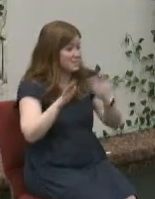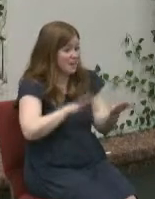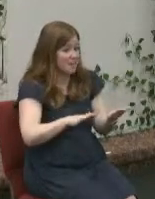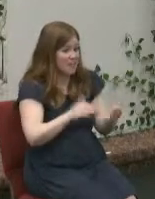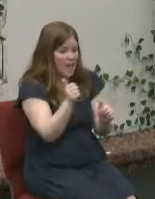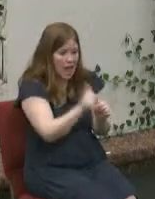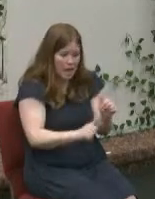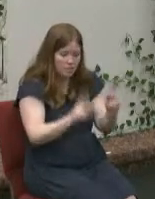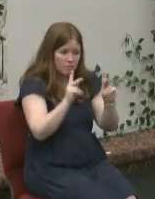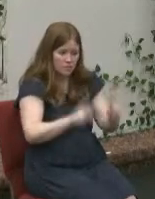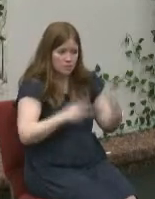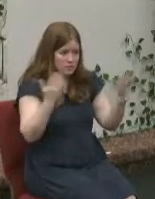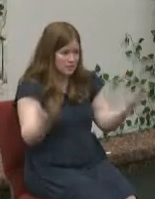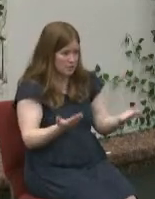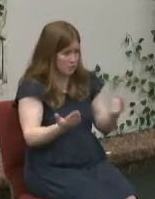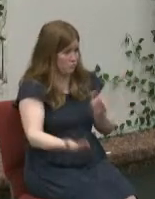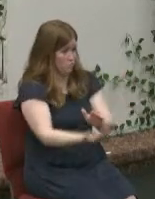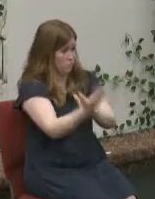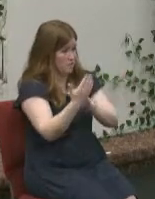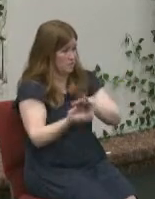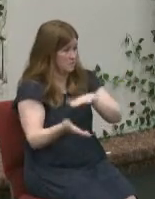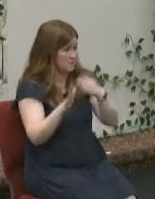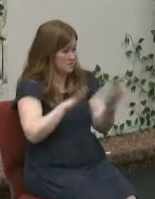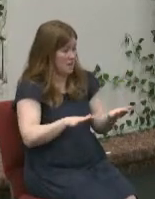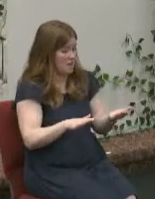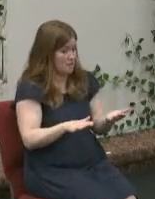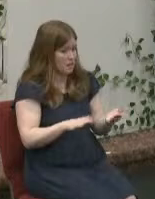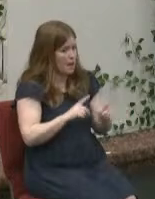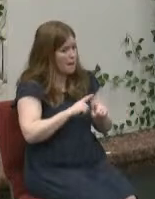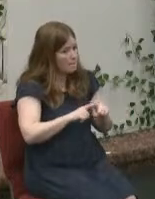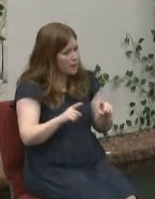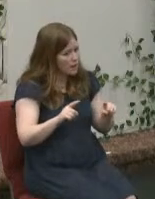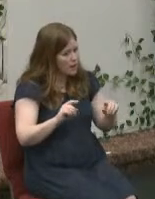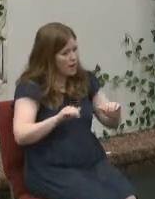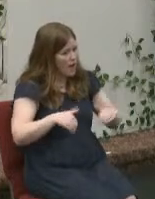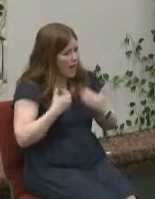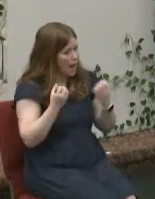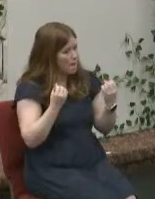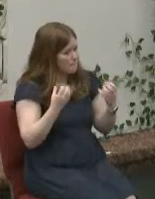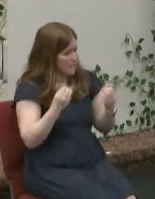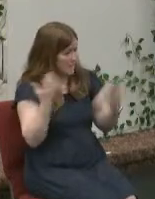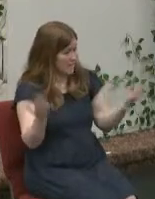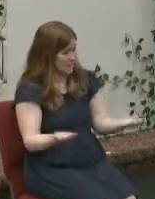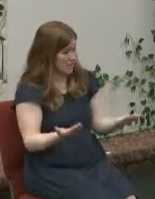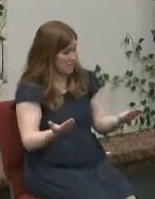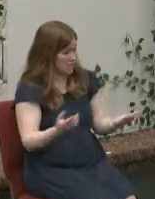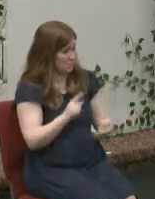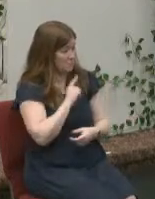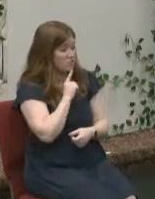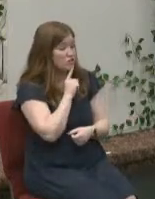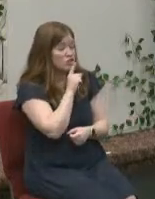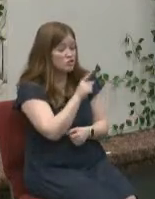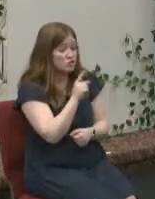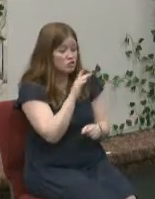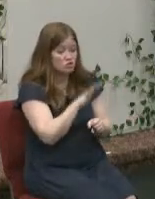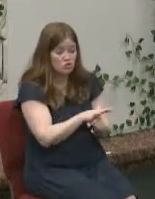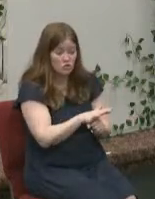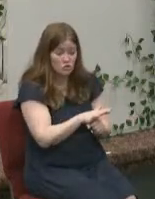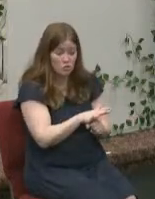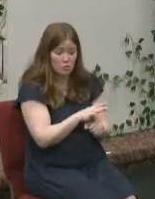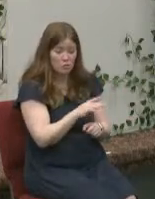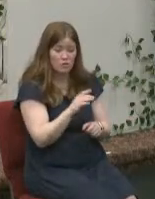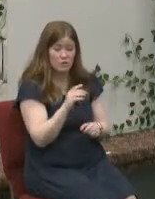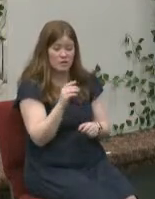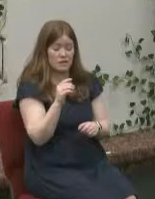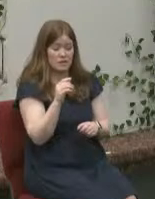single one of us but how many this morning in here are assured even to the smallest